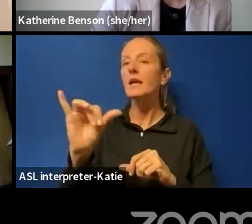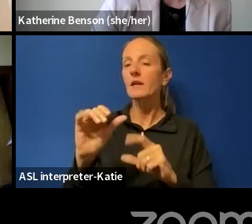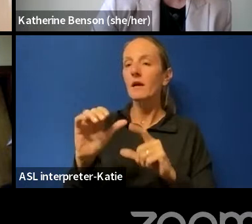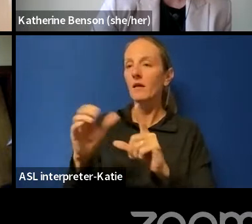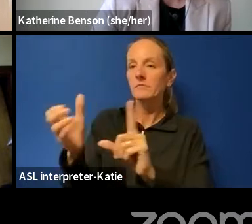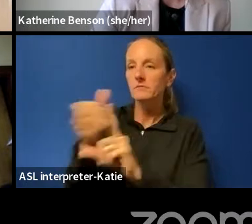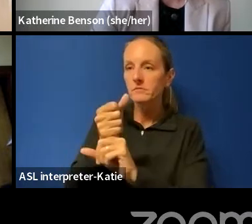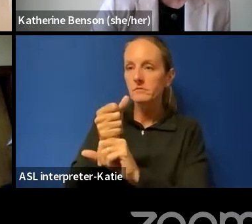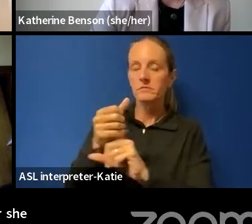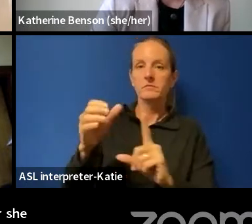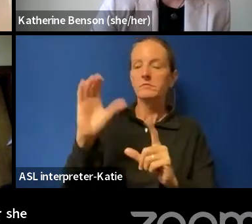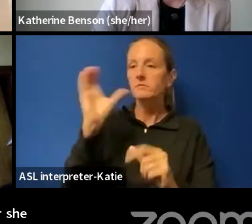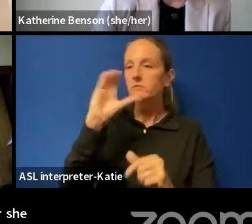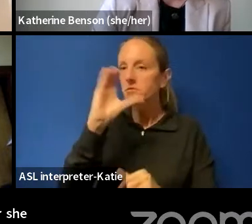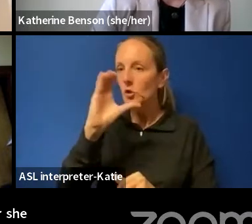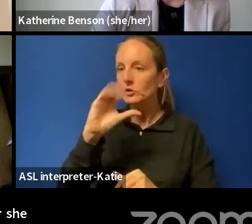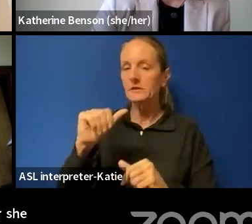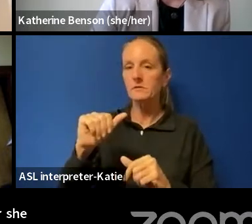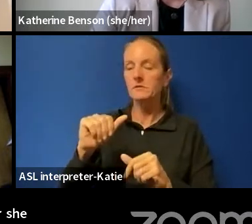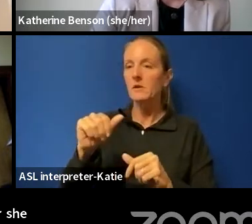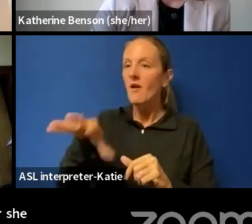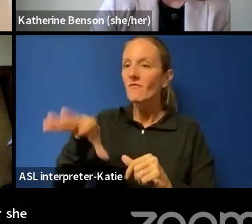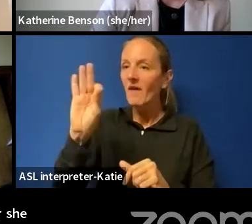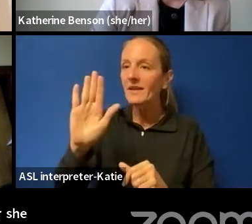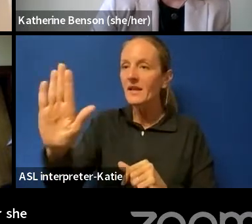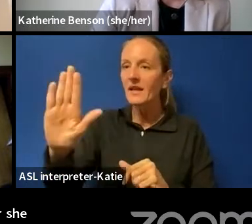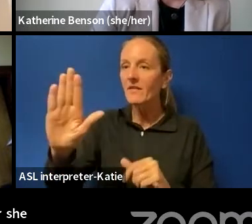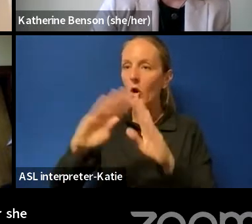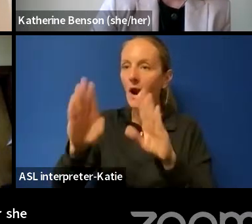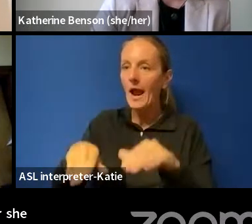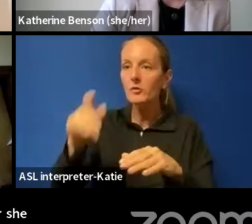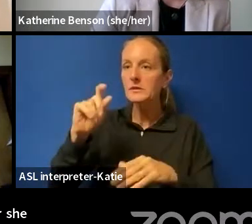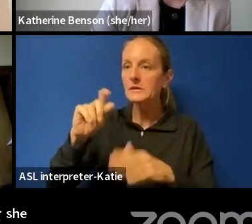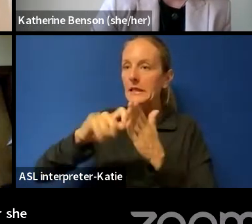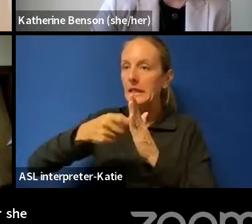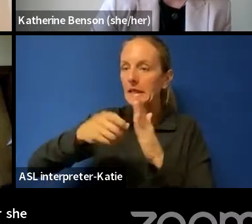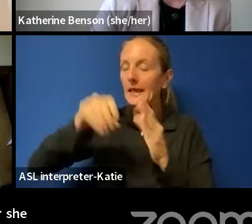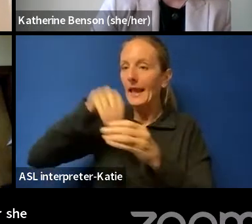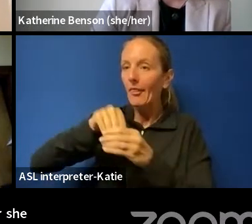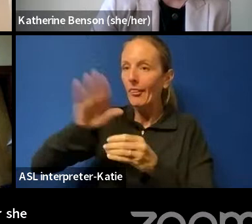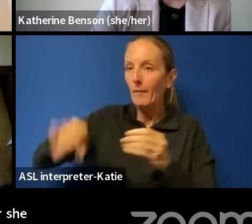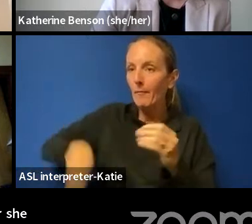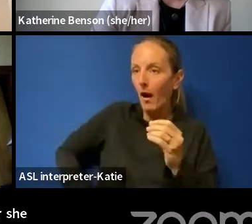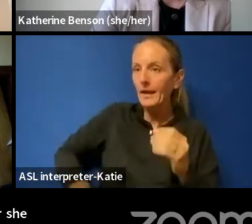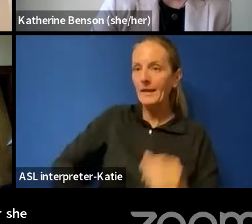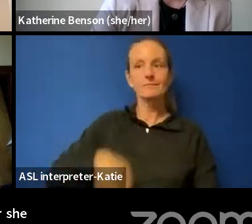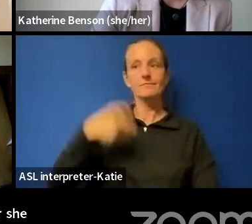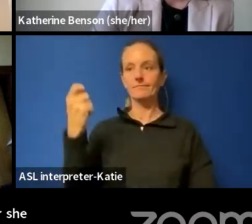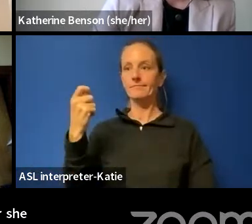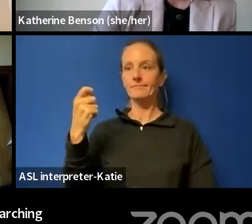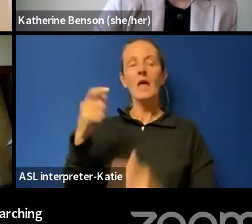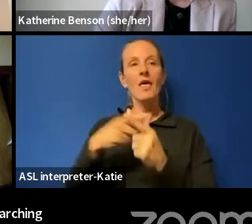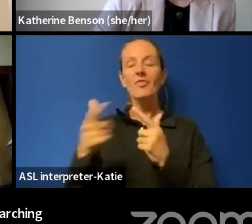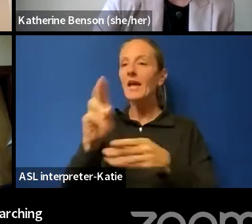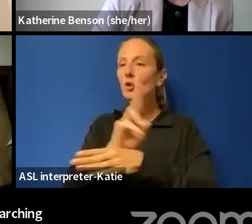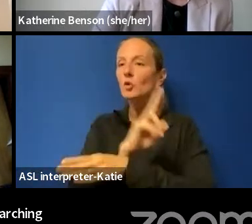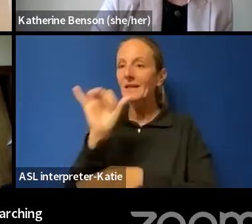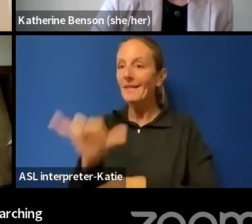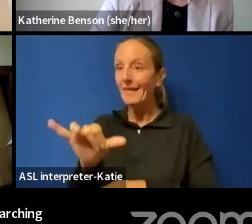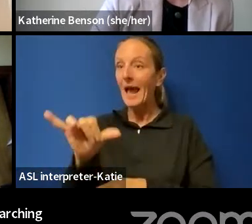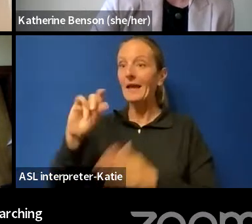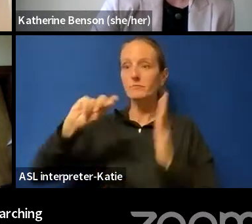finding their house key in their pocket, and then using that key to open their door and search their house without a warrant.